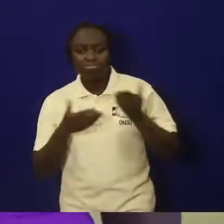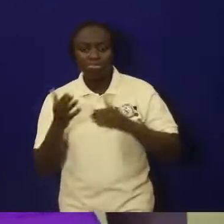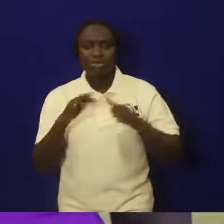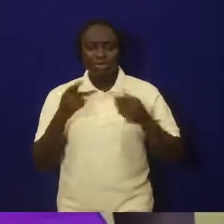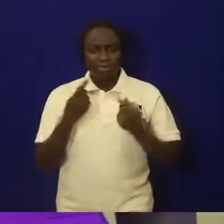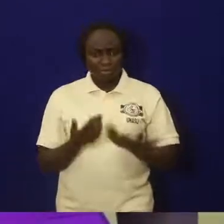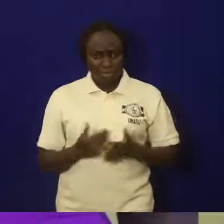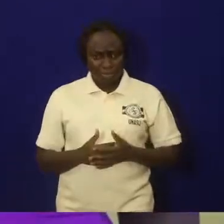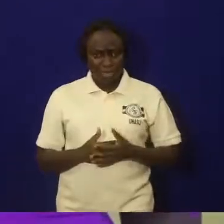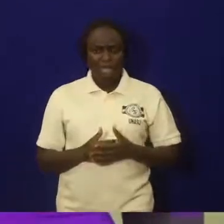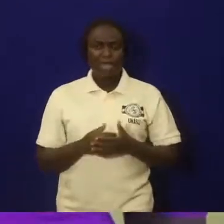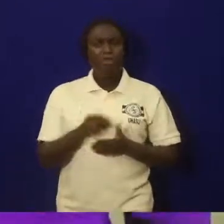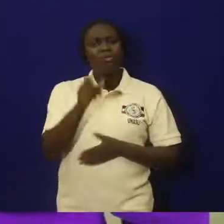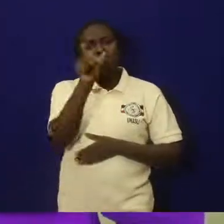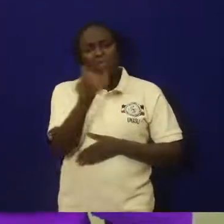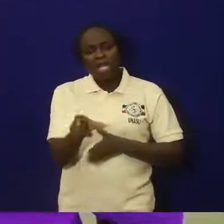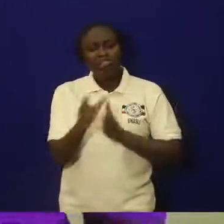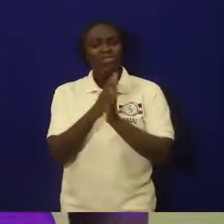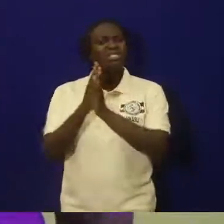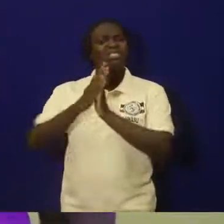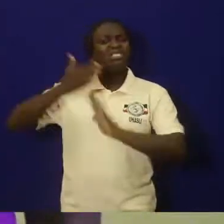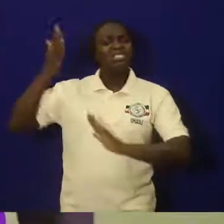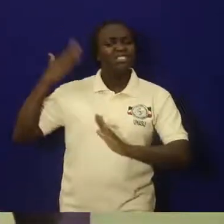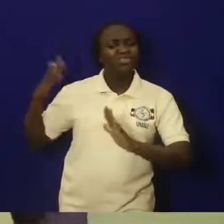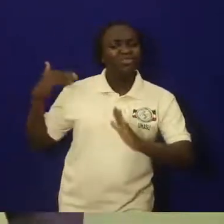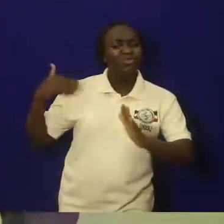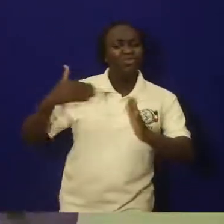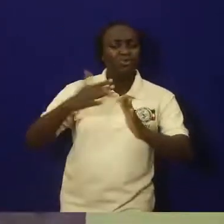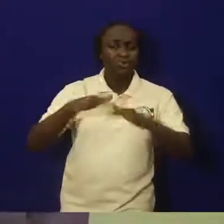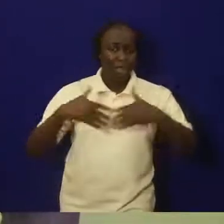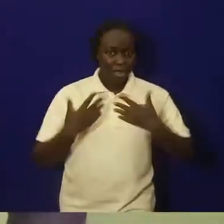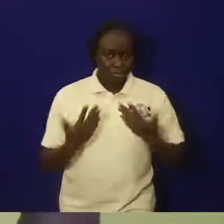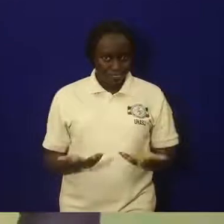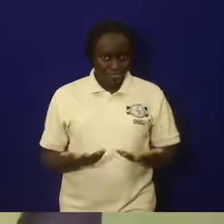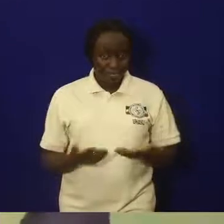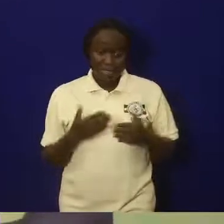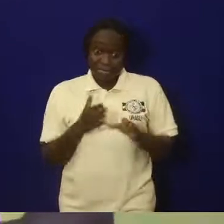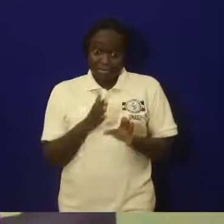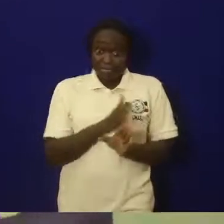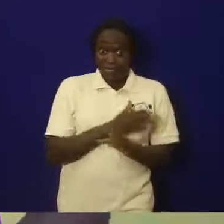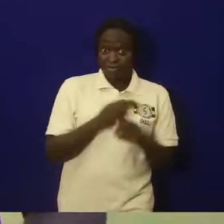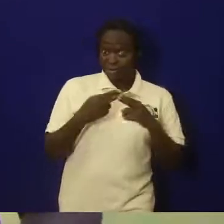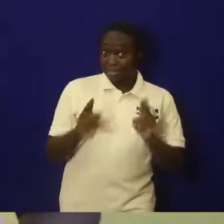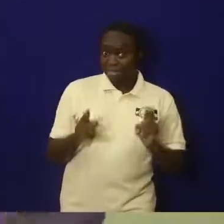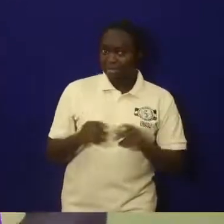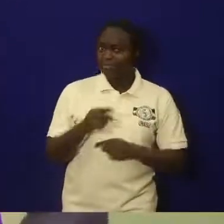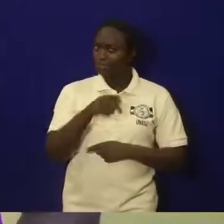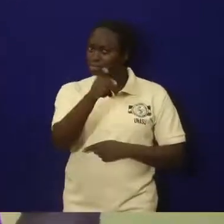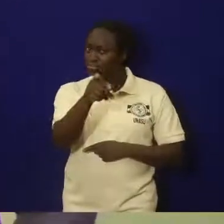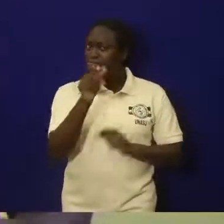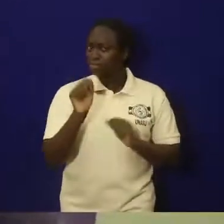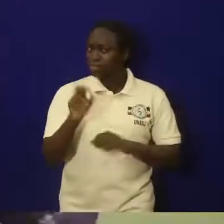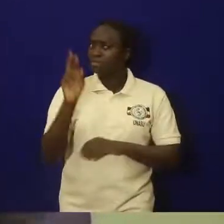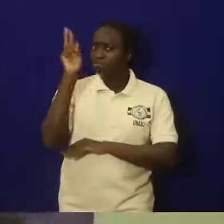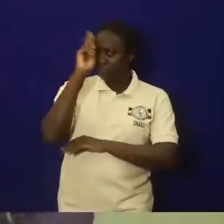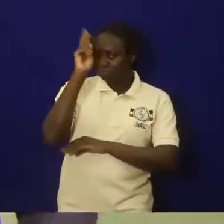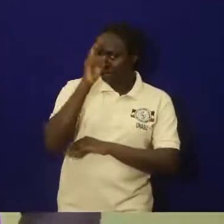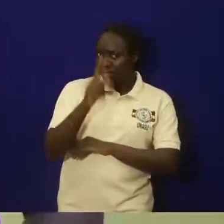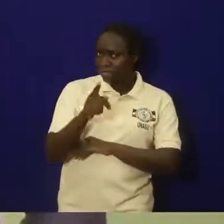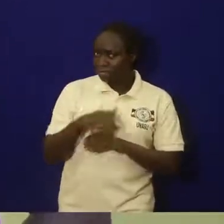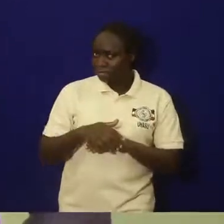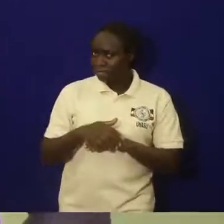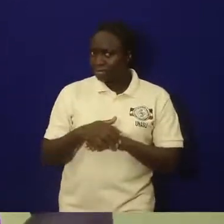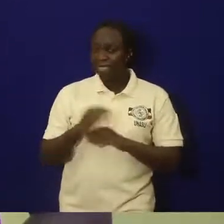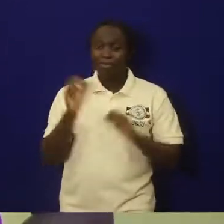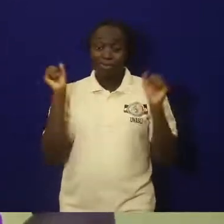of human history. Before I start this lesson, let's remind ourselves about this